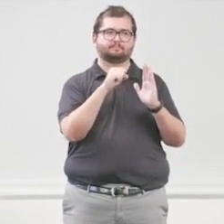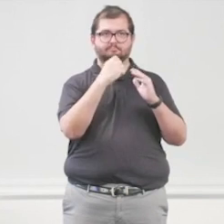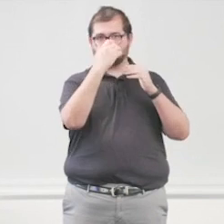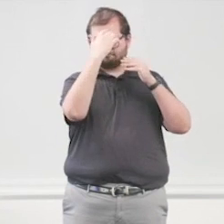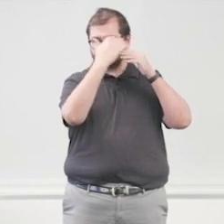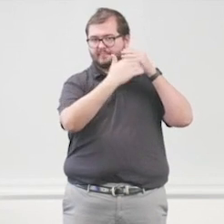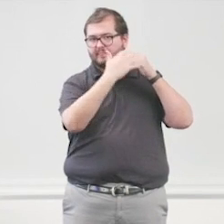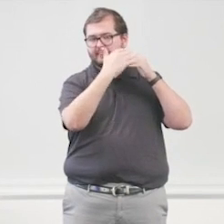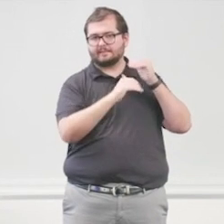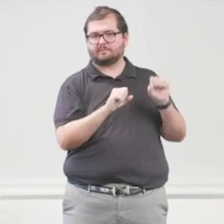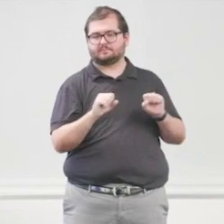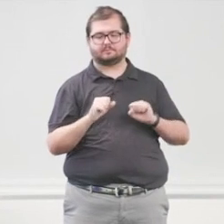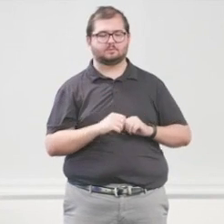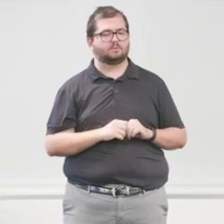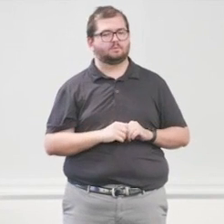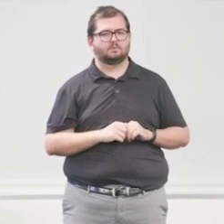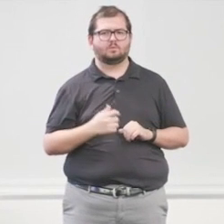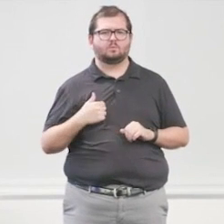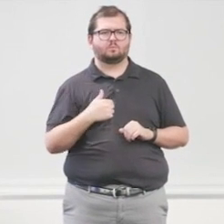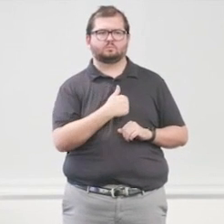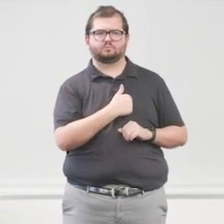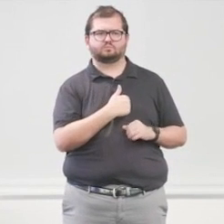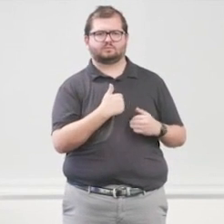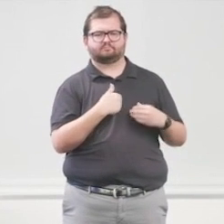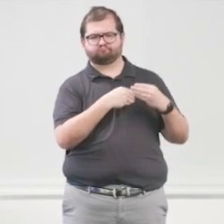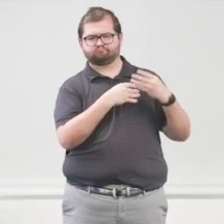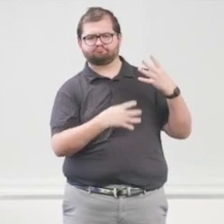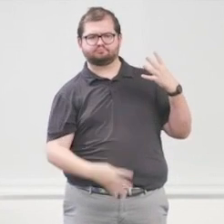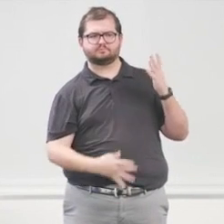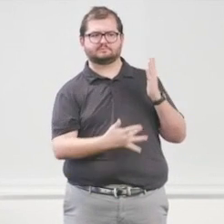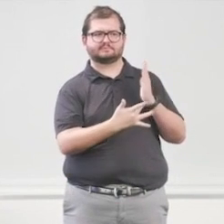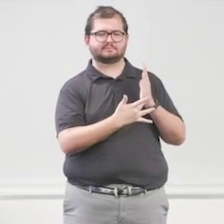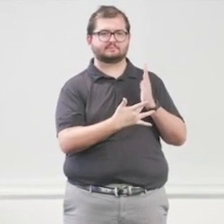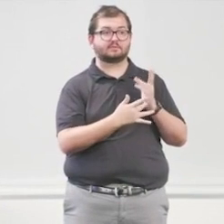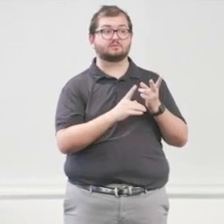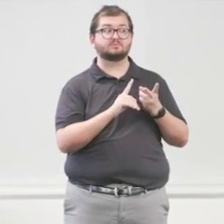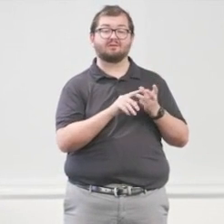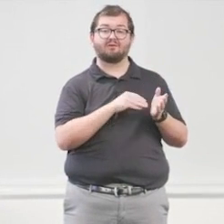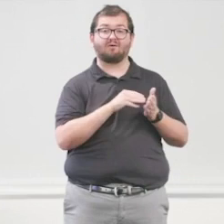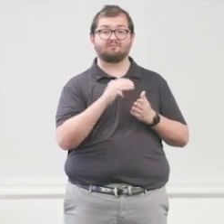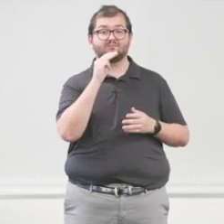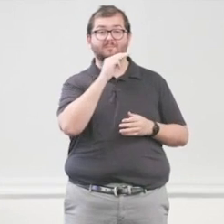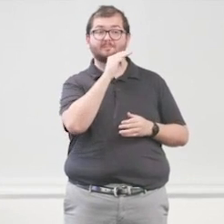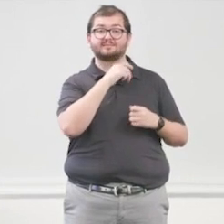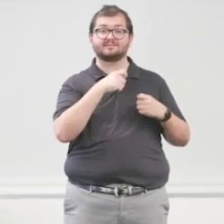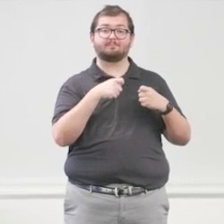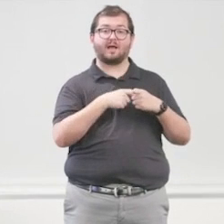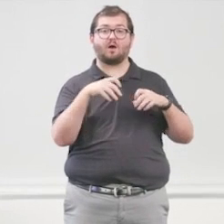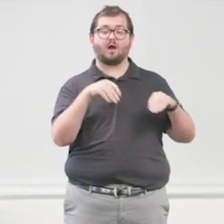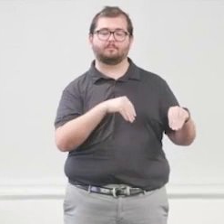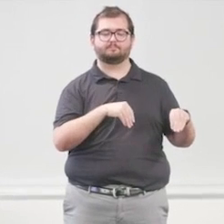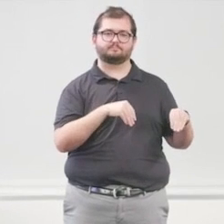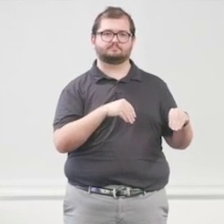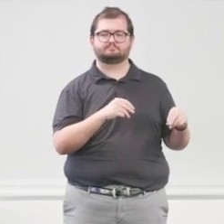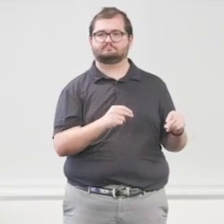dangerous. We're full of technology. We're also on a part of Mesa that the power goes off on a regular basis. So,